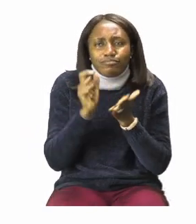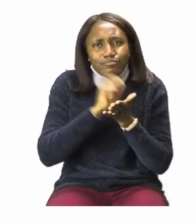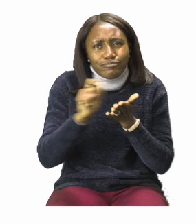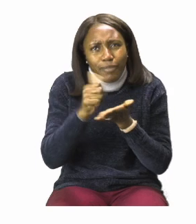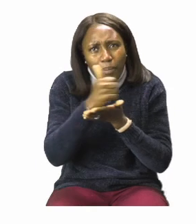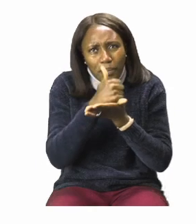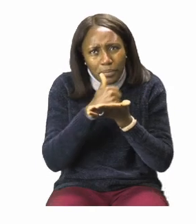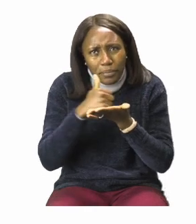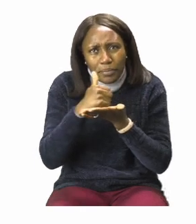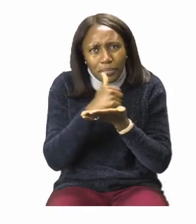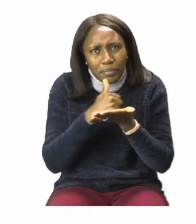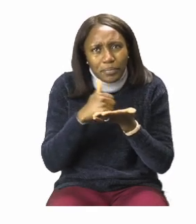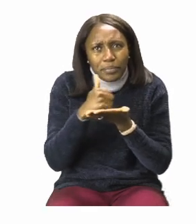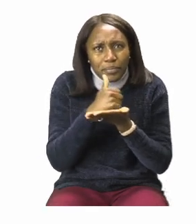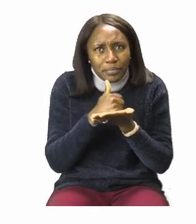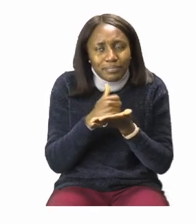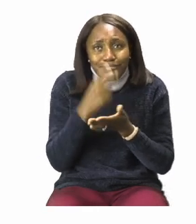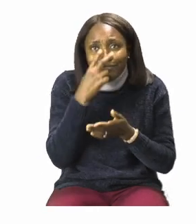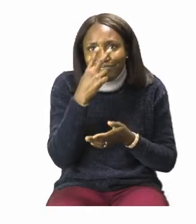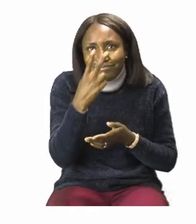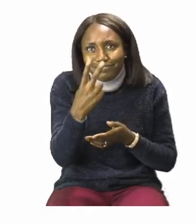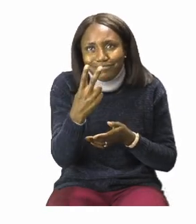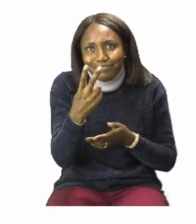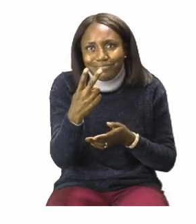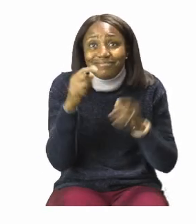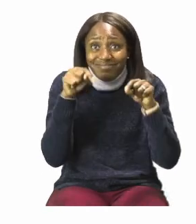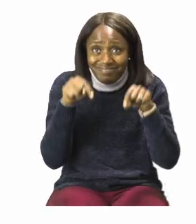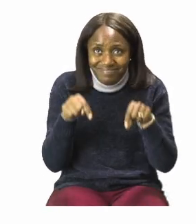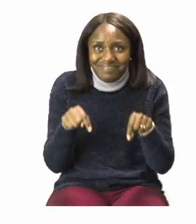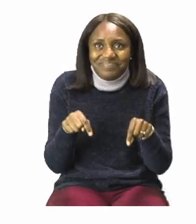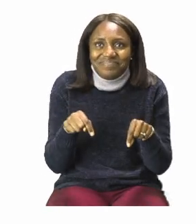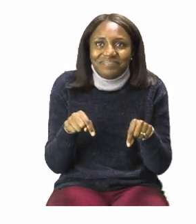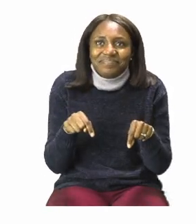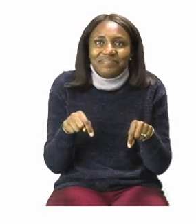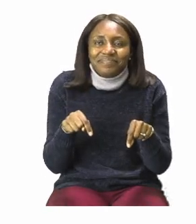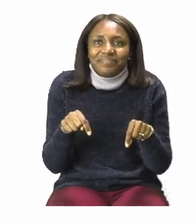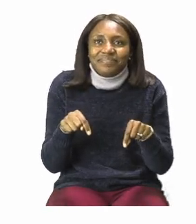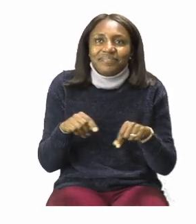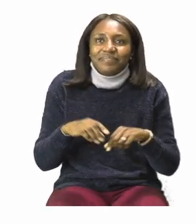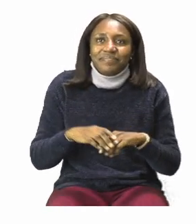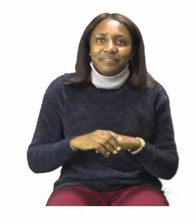and I'll see you when you're done after the advert break.